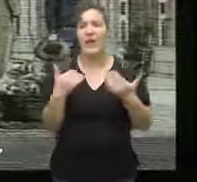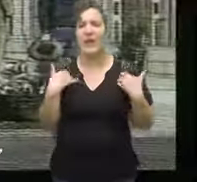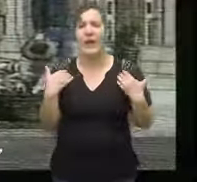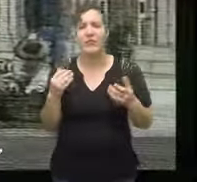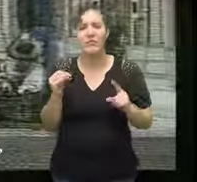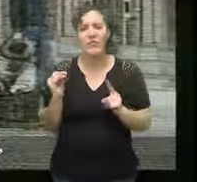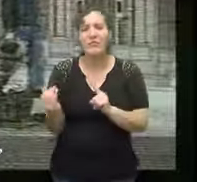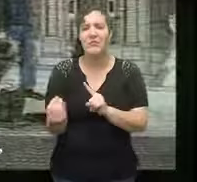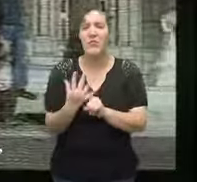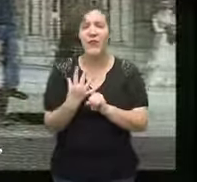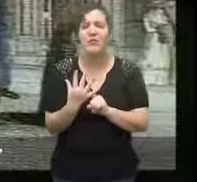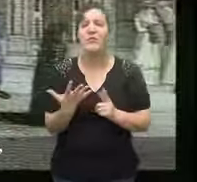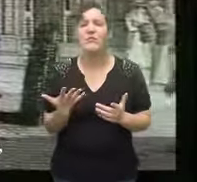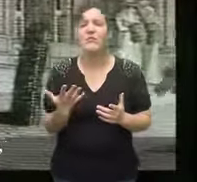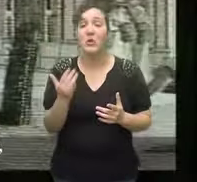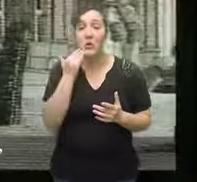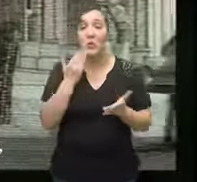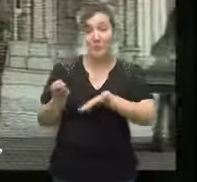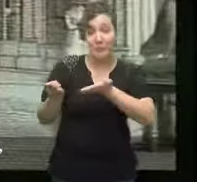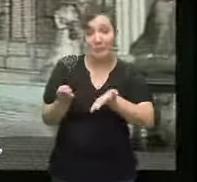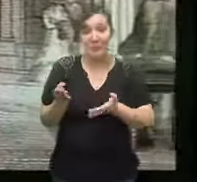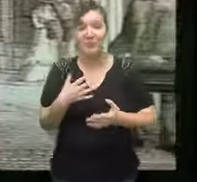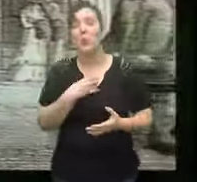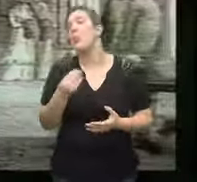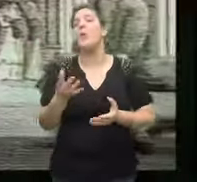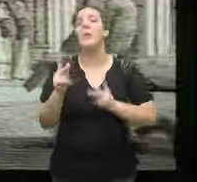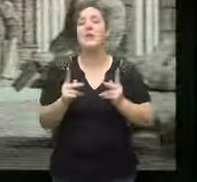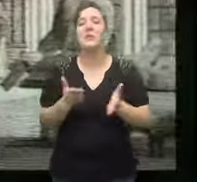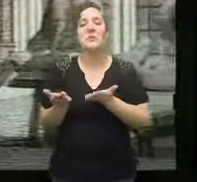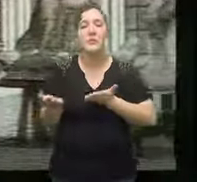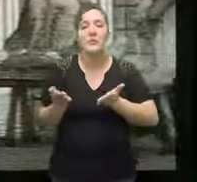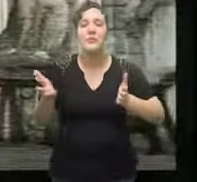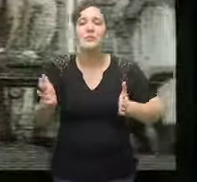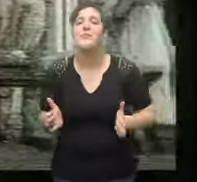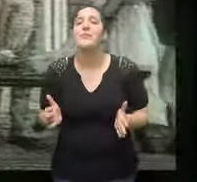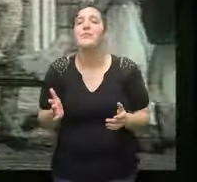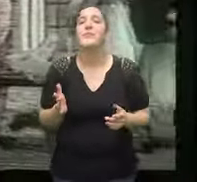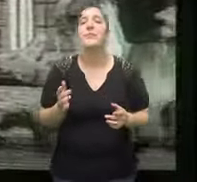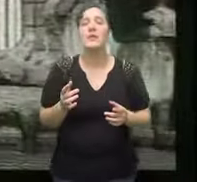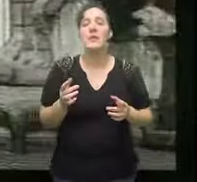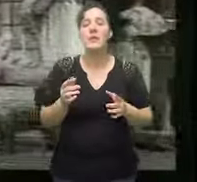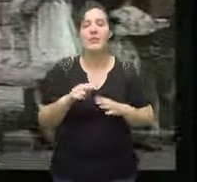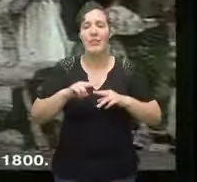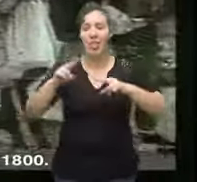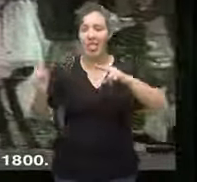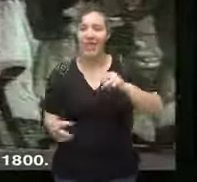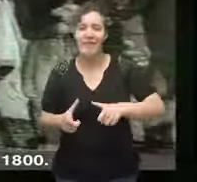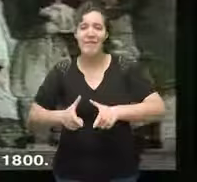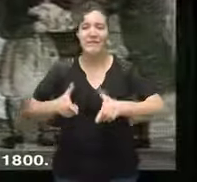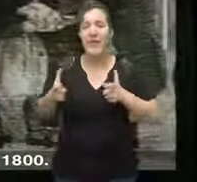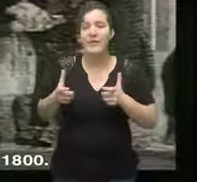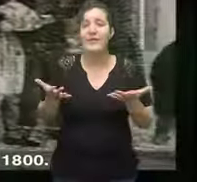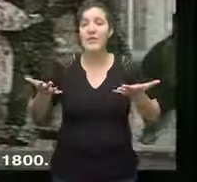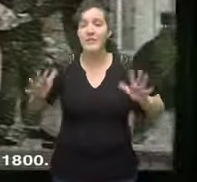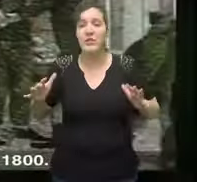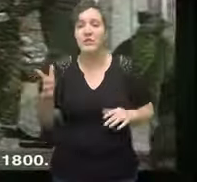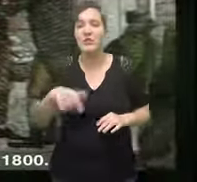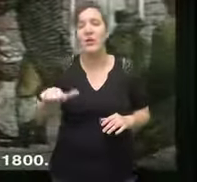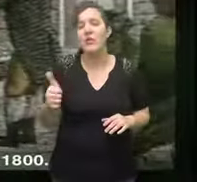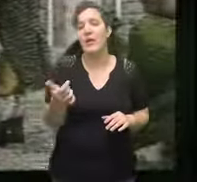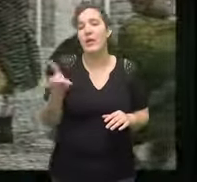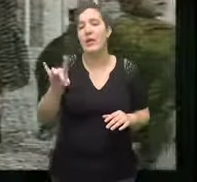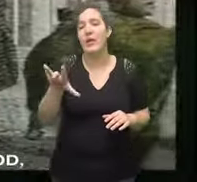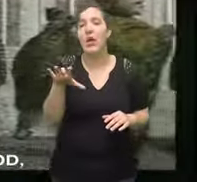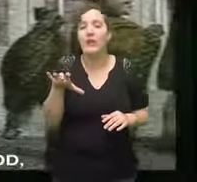effect servitude for example white servitude declined very rapidly and finally disappears altogether by